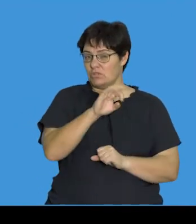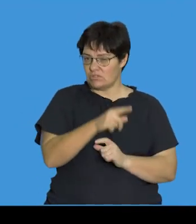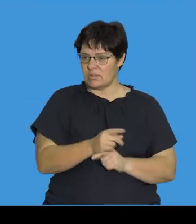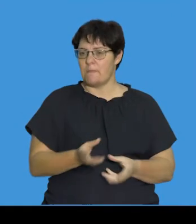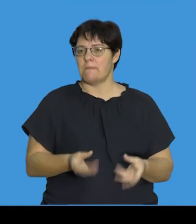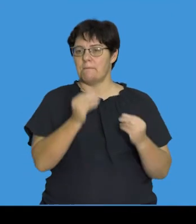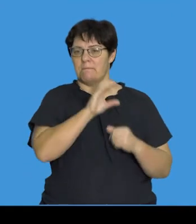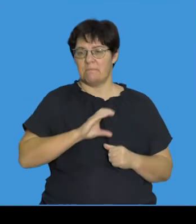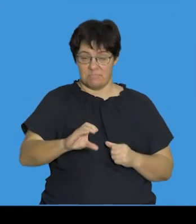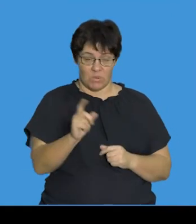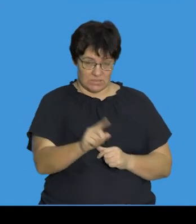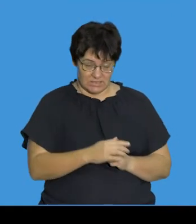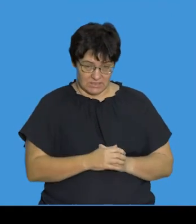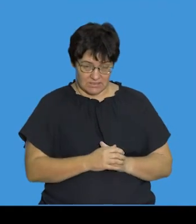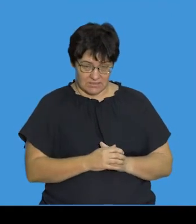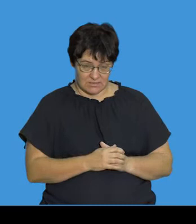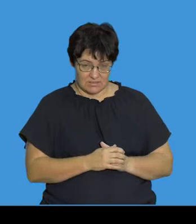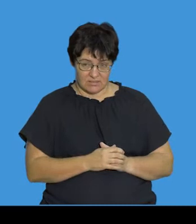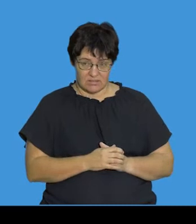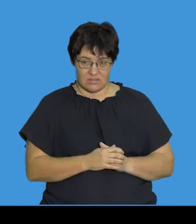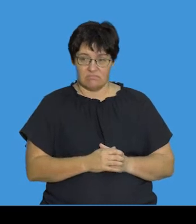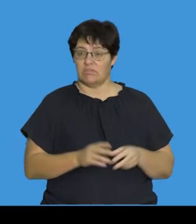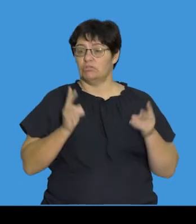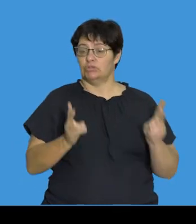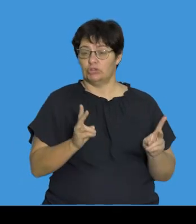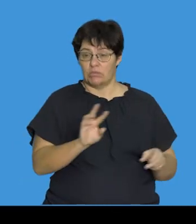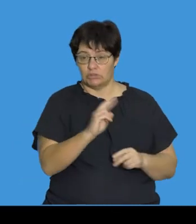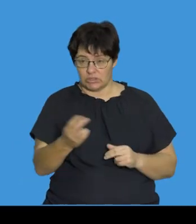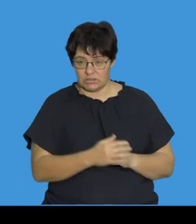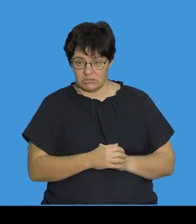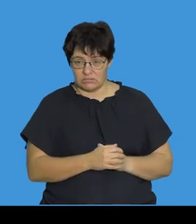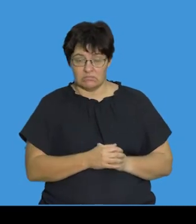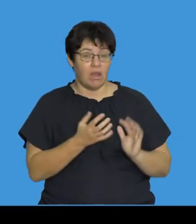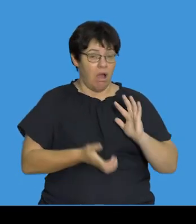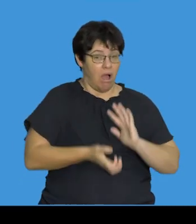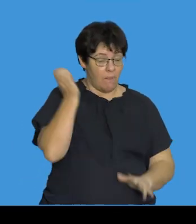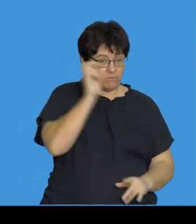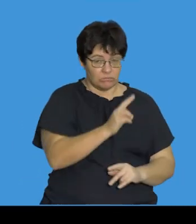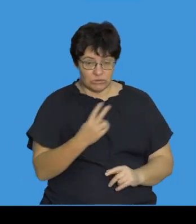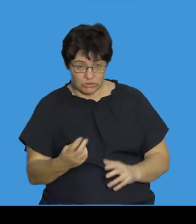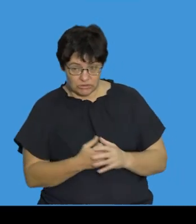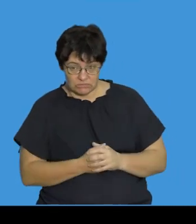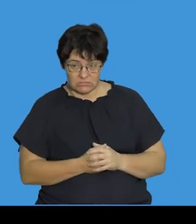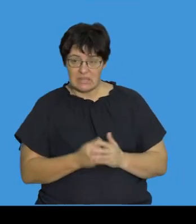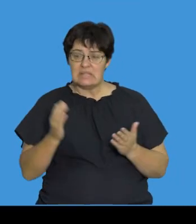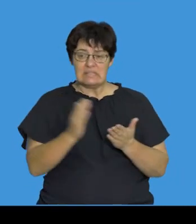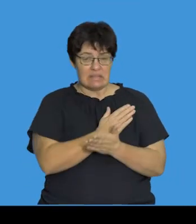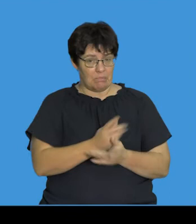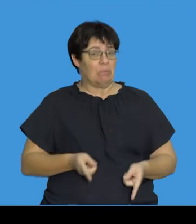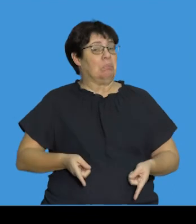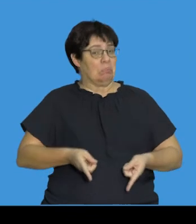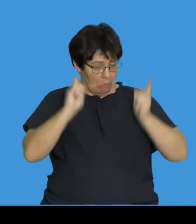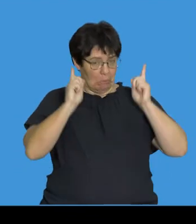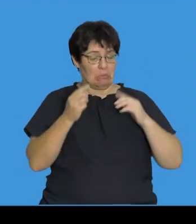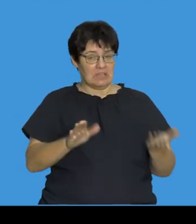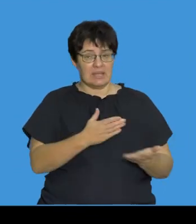can be categorized as follows. A neutral mutation, mutations that are harmful, sometimes lethal,